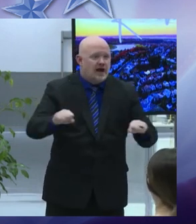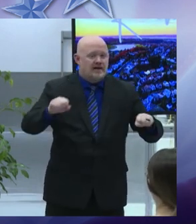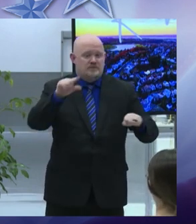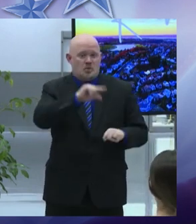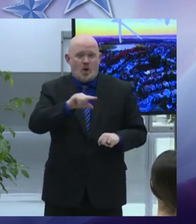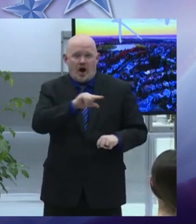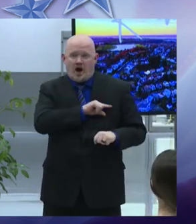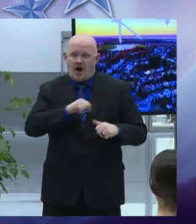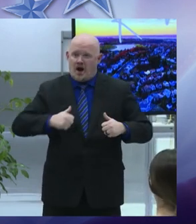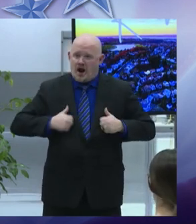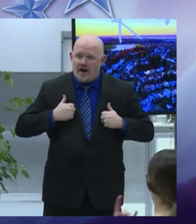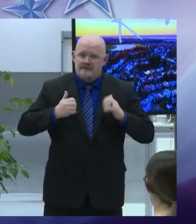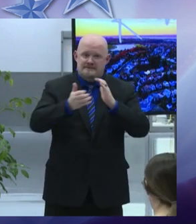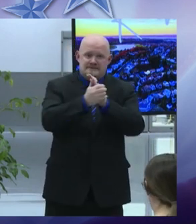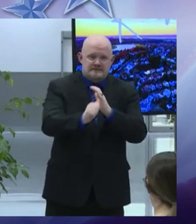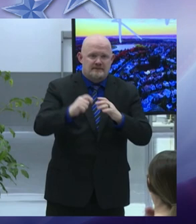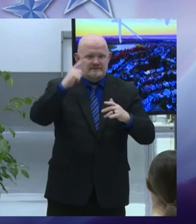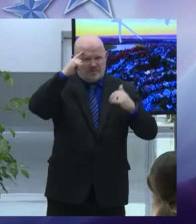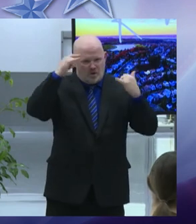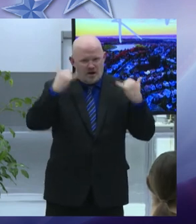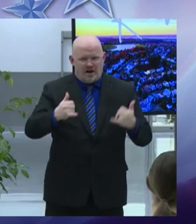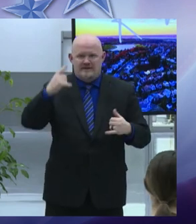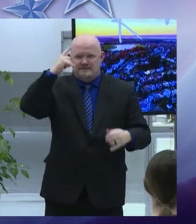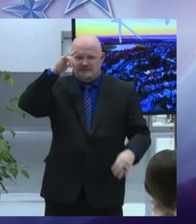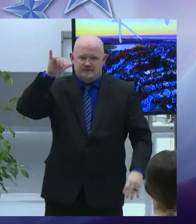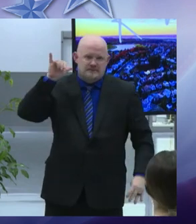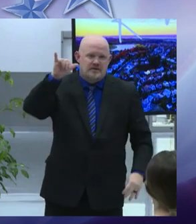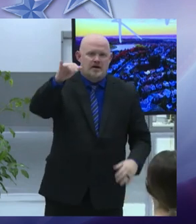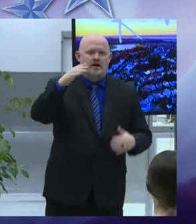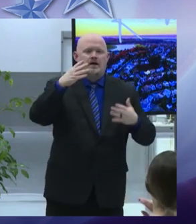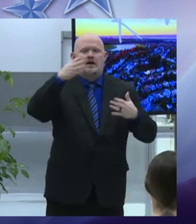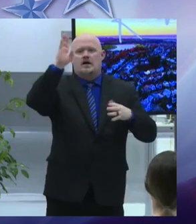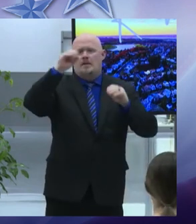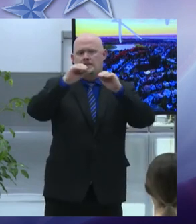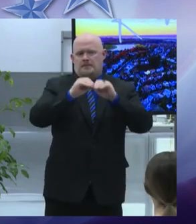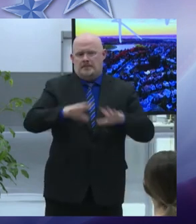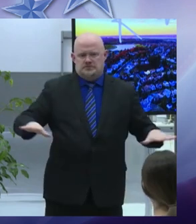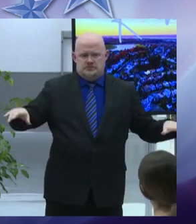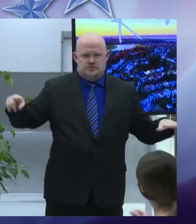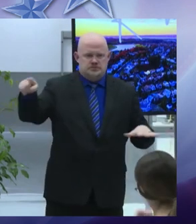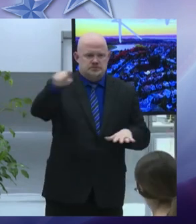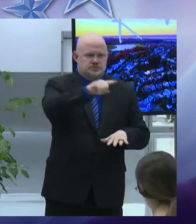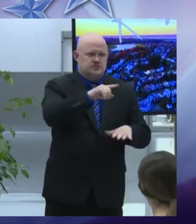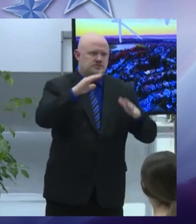and forever god bless have a good night and please be safe